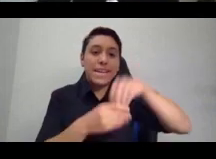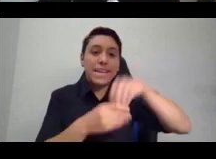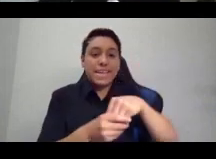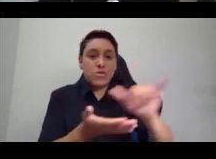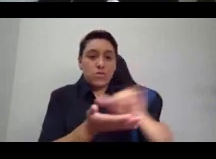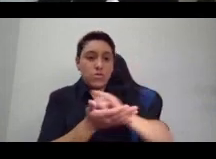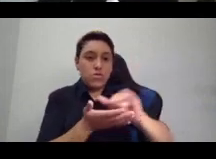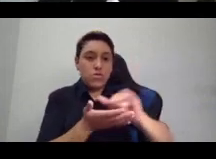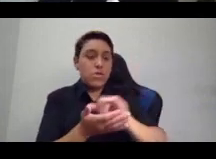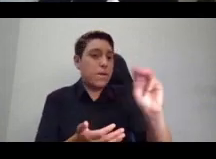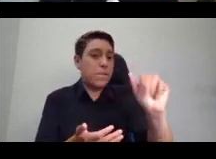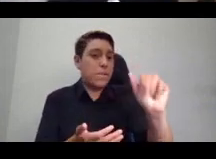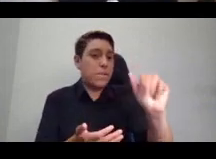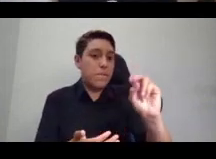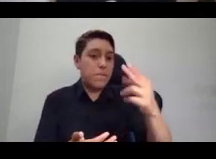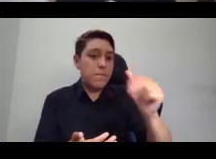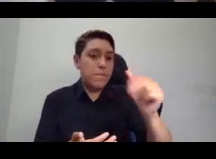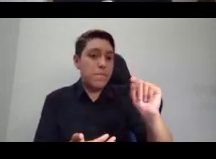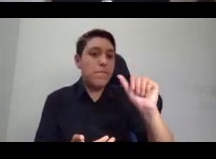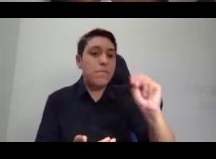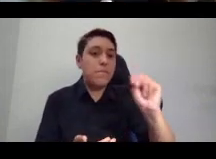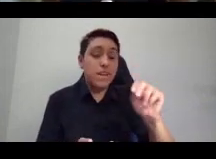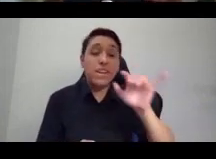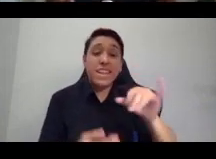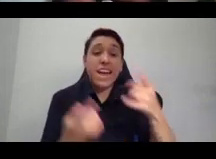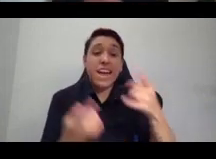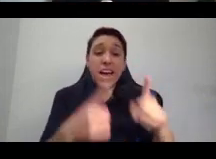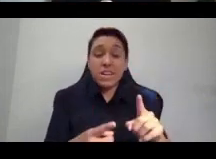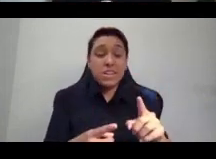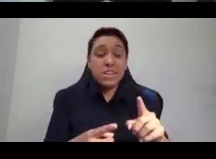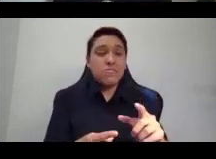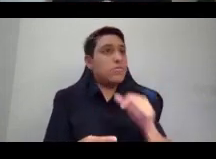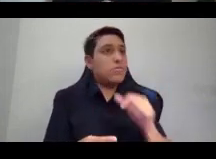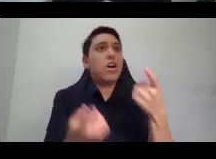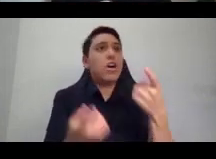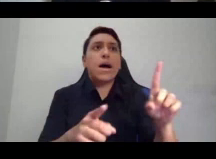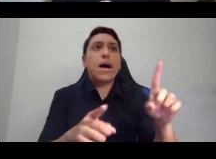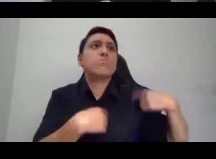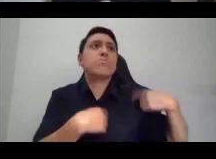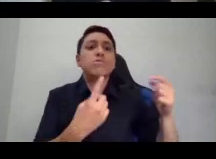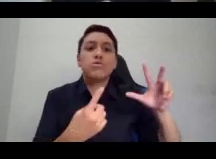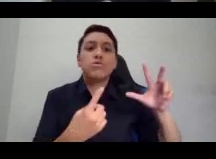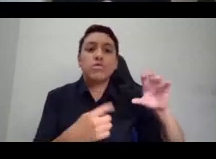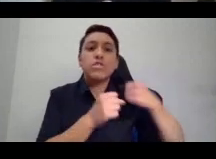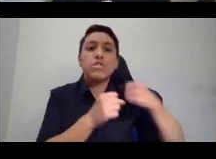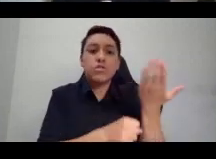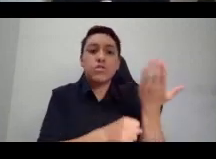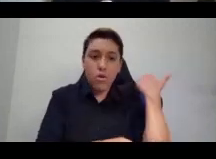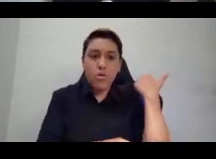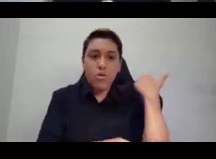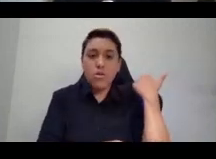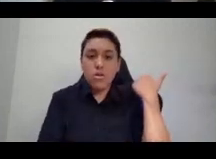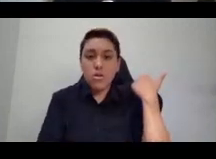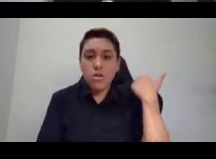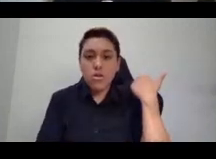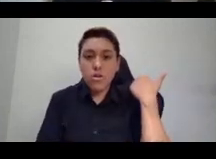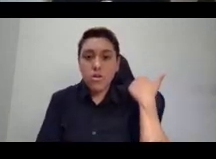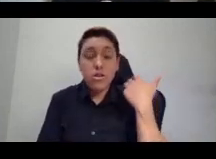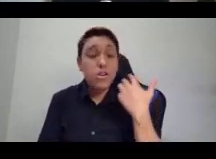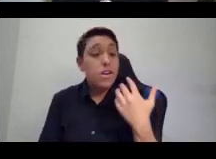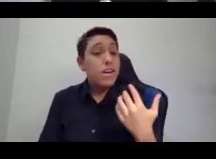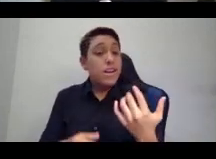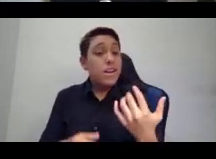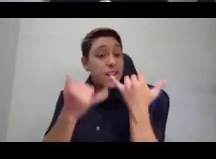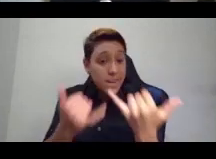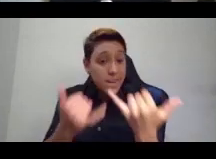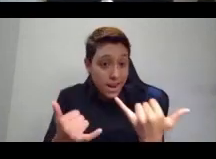years, the specific species of corn that the Lenape grow, say sopping or black corn is growing on the island of